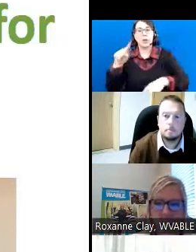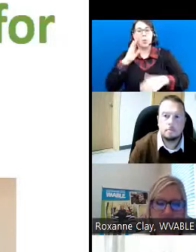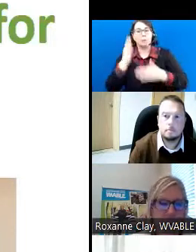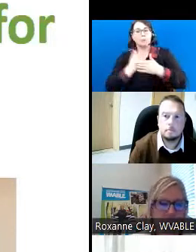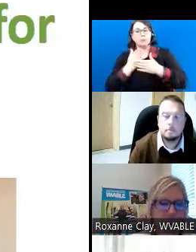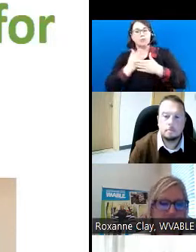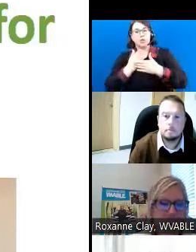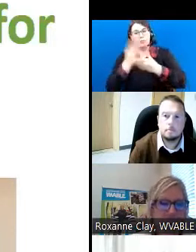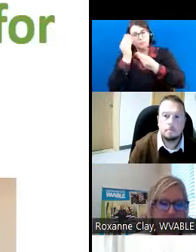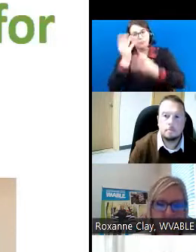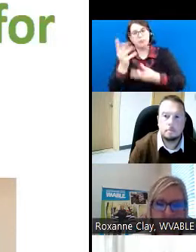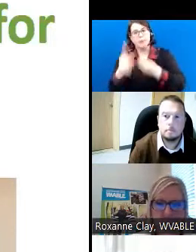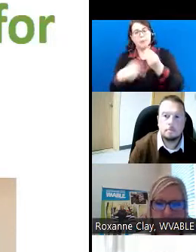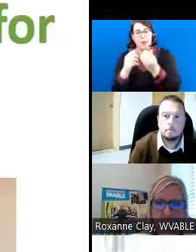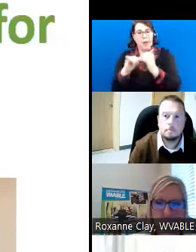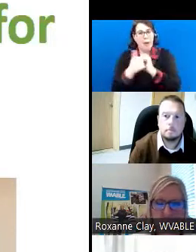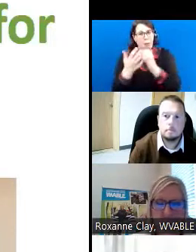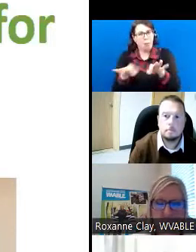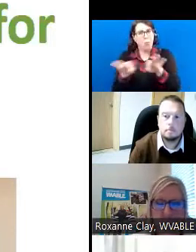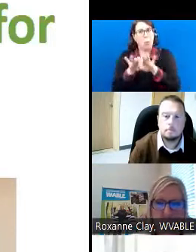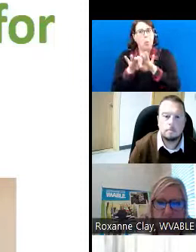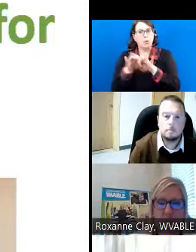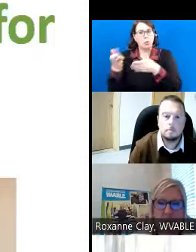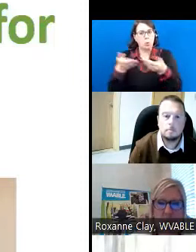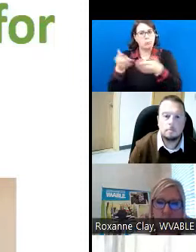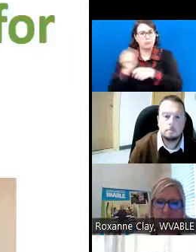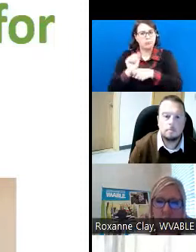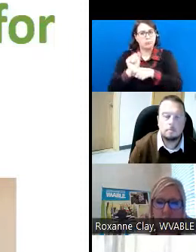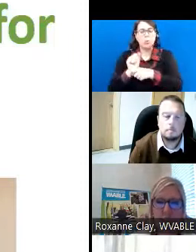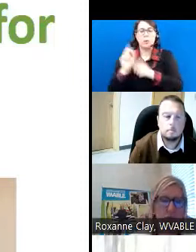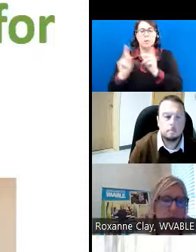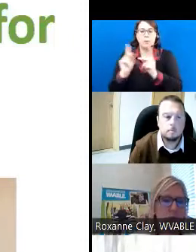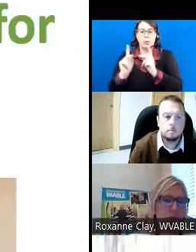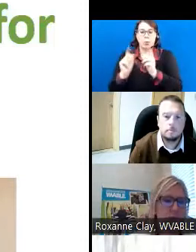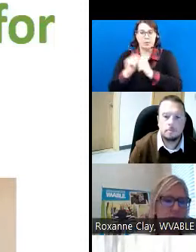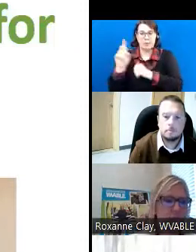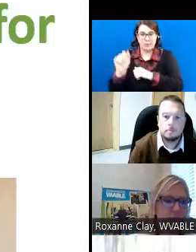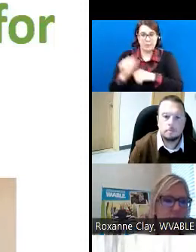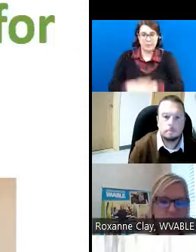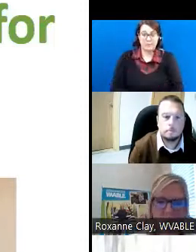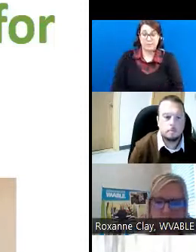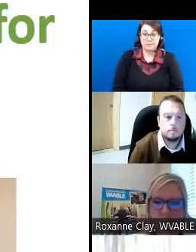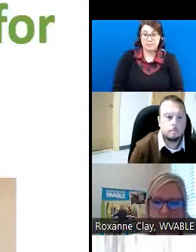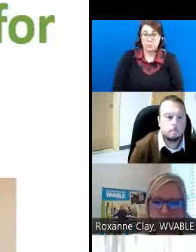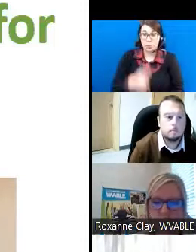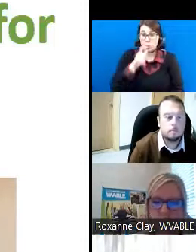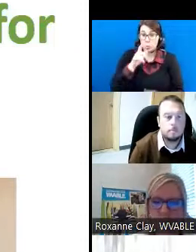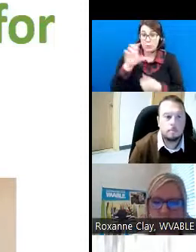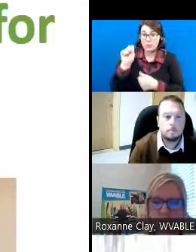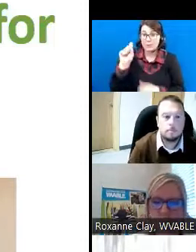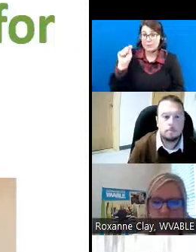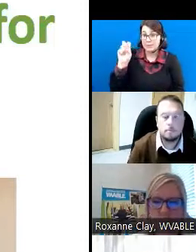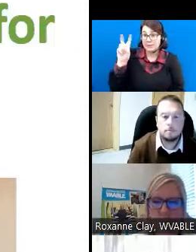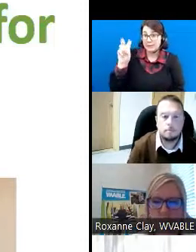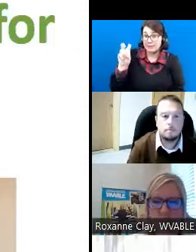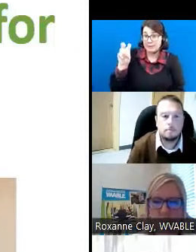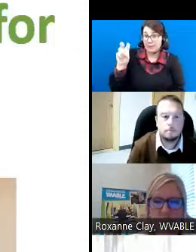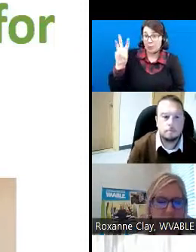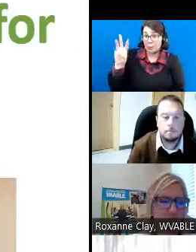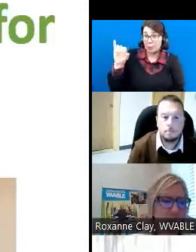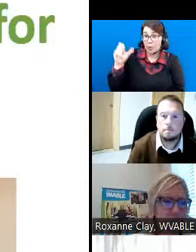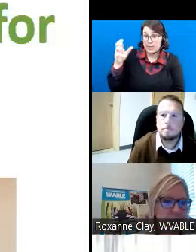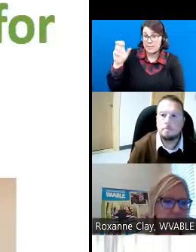employment for individuals with a disability. So our panelists include Steve Wiseman with the West Virginia